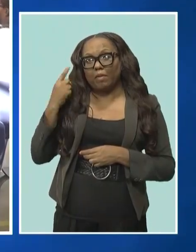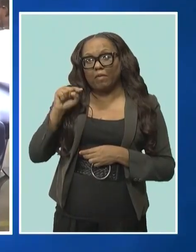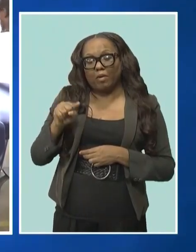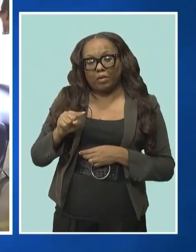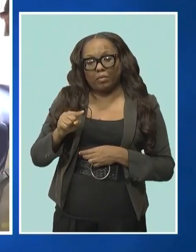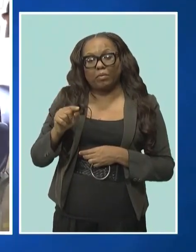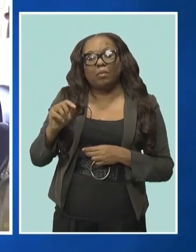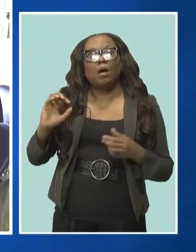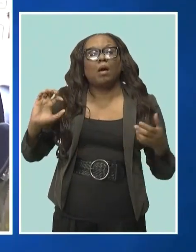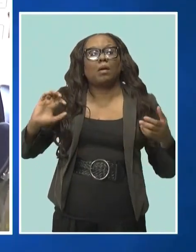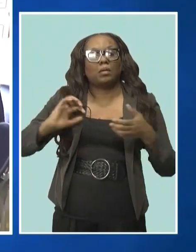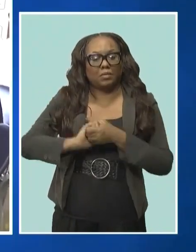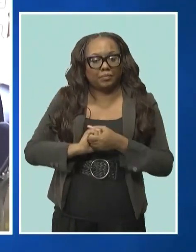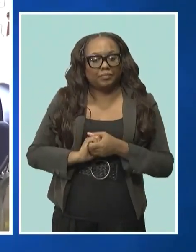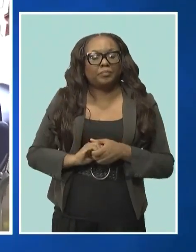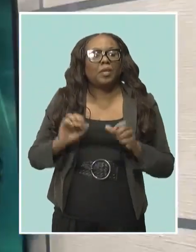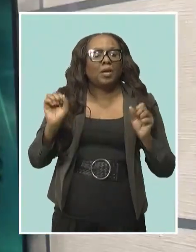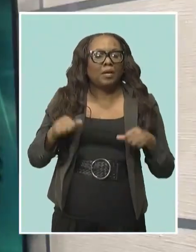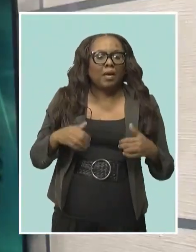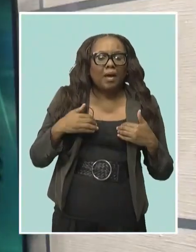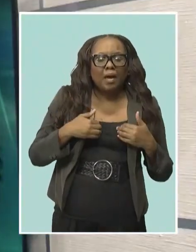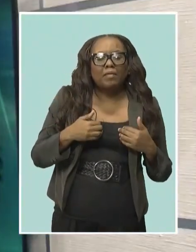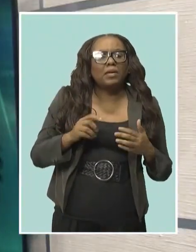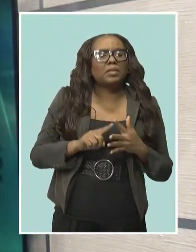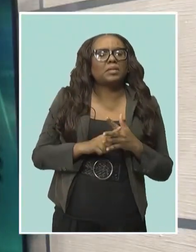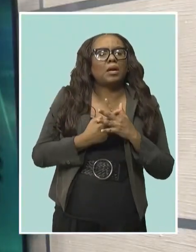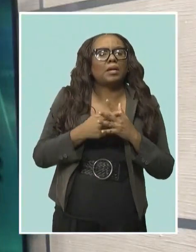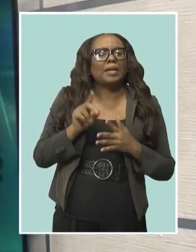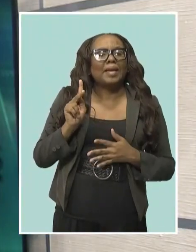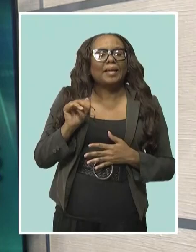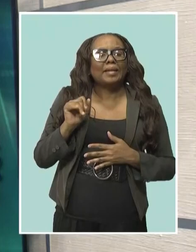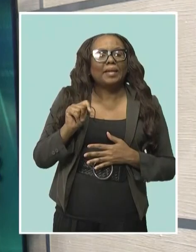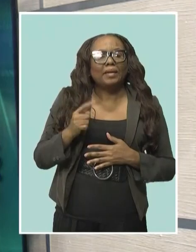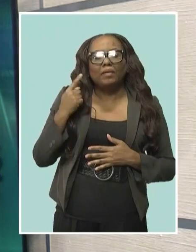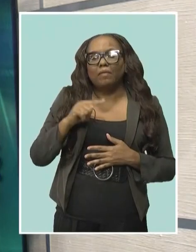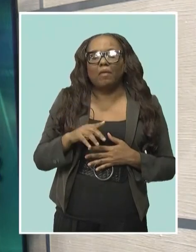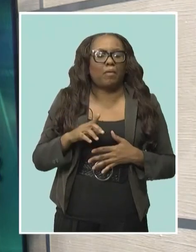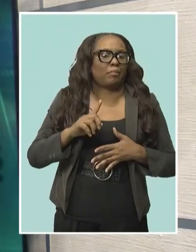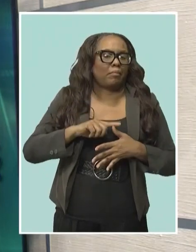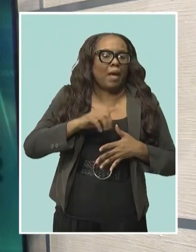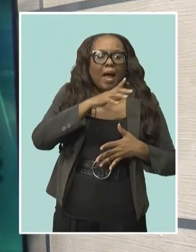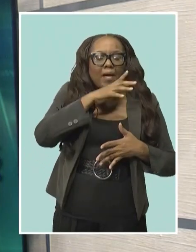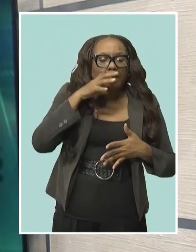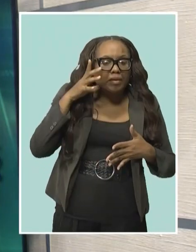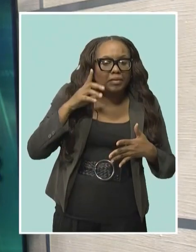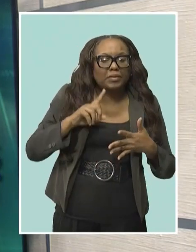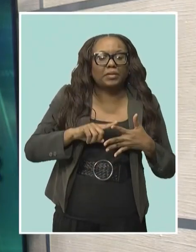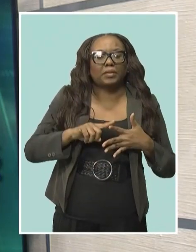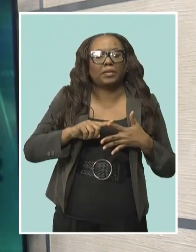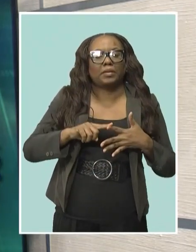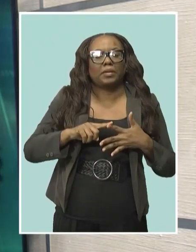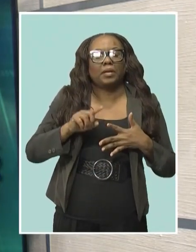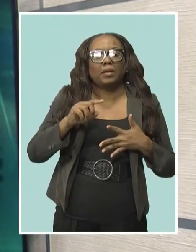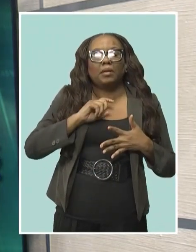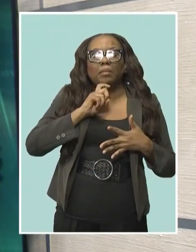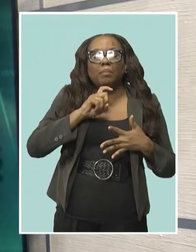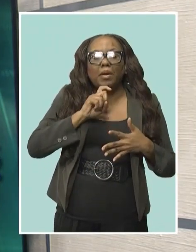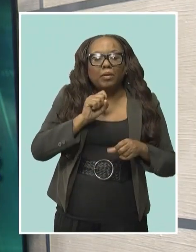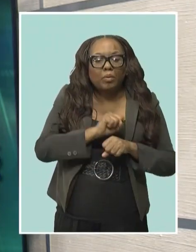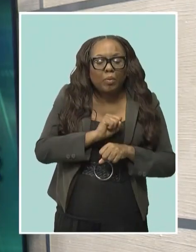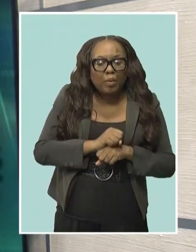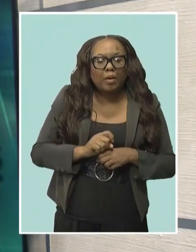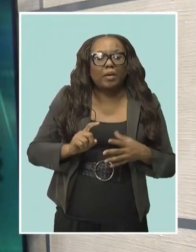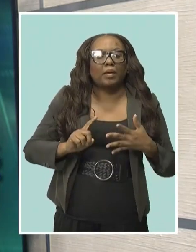valet, landscaping, agriculture, wood and metal work. The fund's manager of administration and operations, Michael